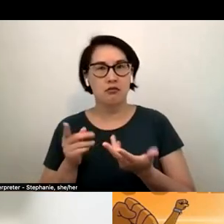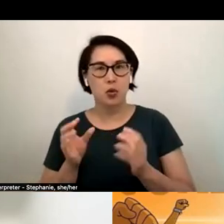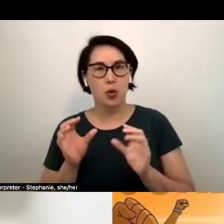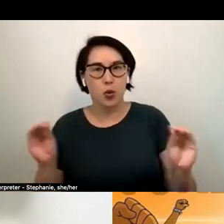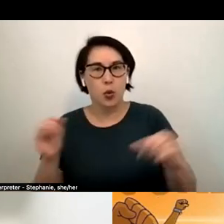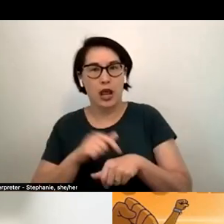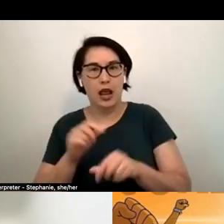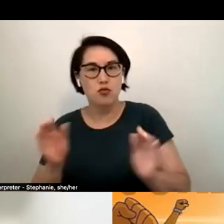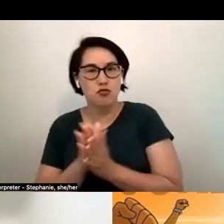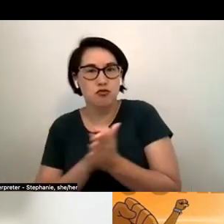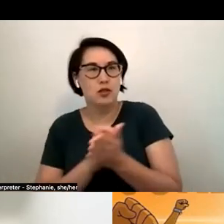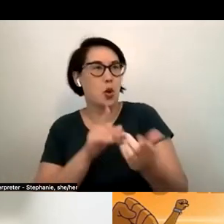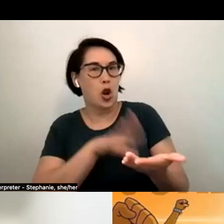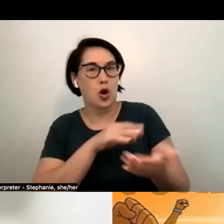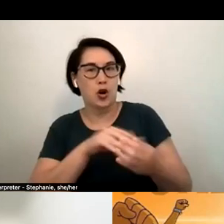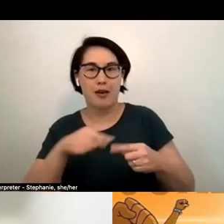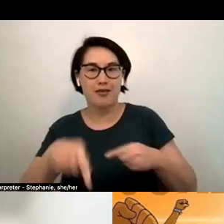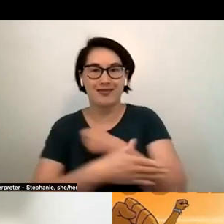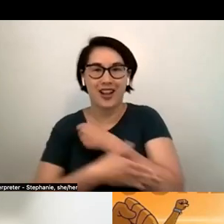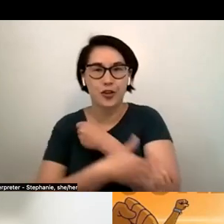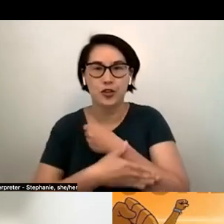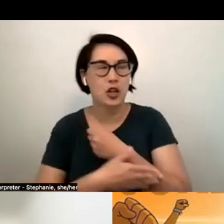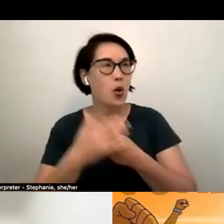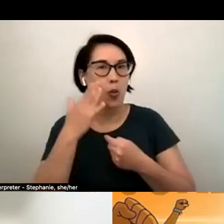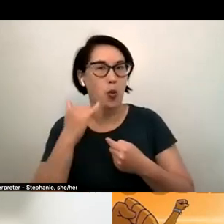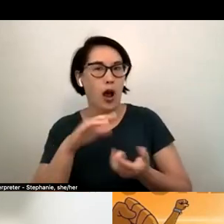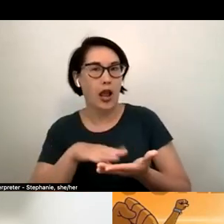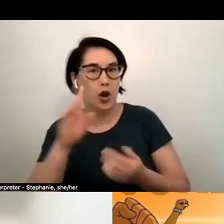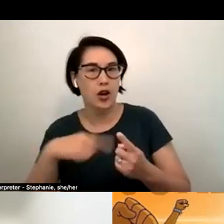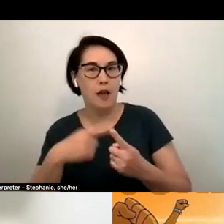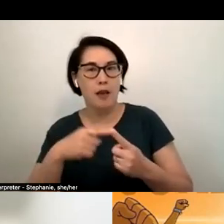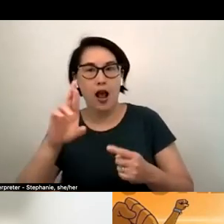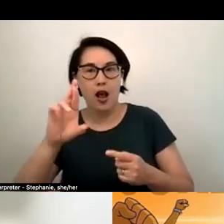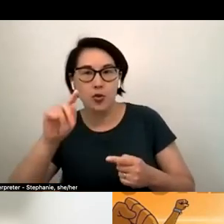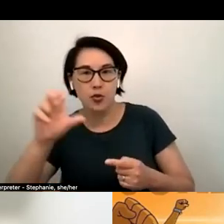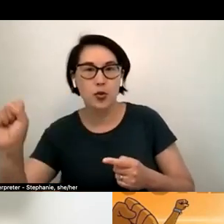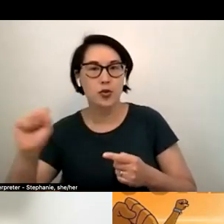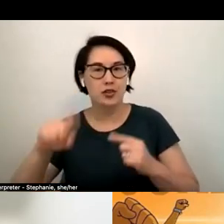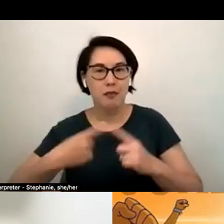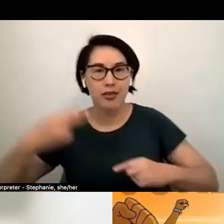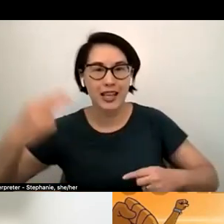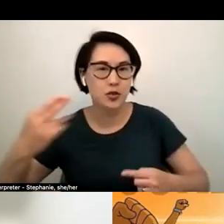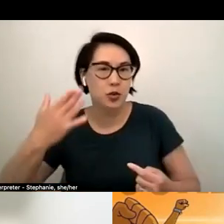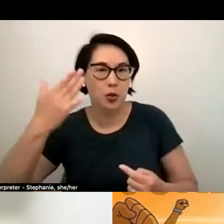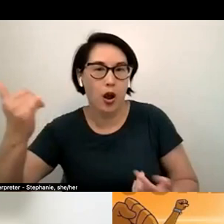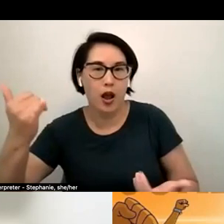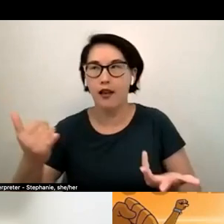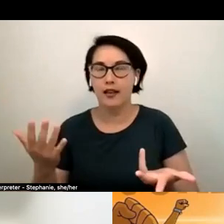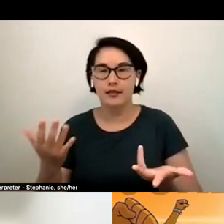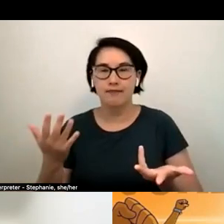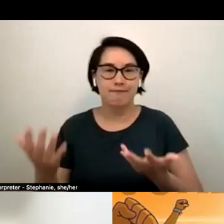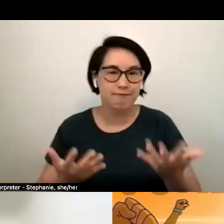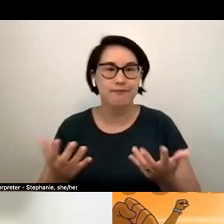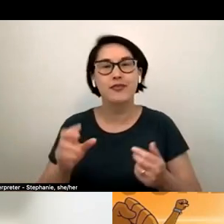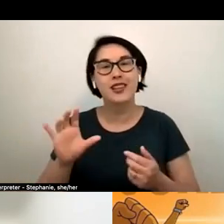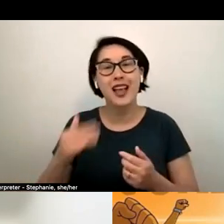the roots the history of this and and so if there are ways when we can i mean that's why i think like uh liquor